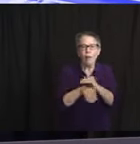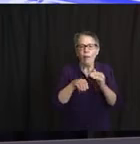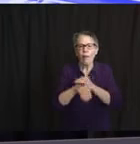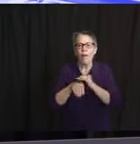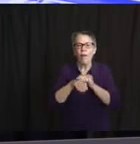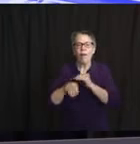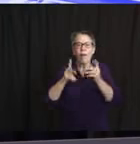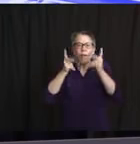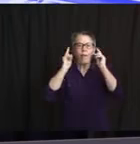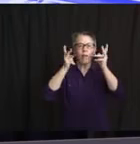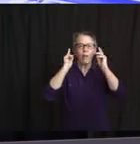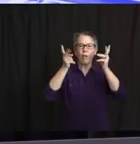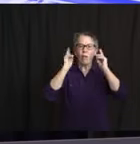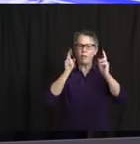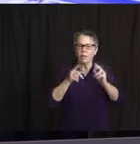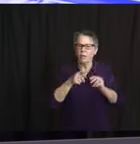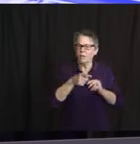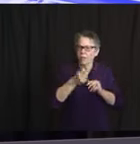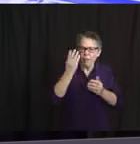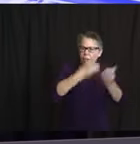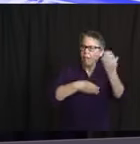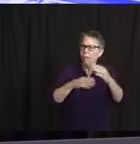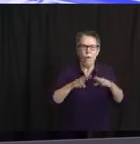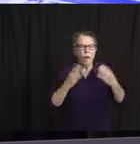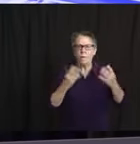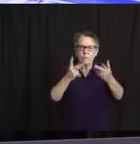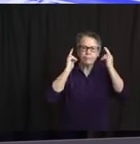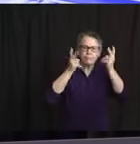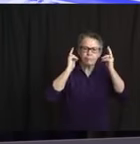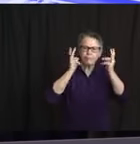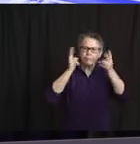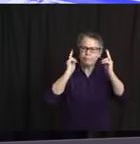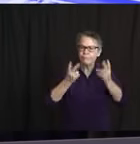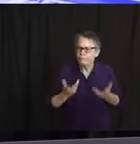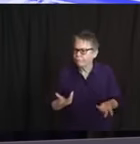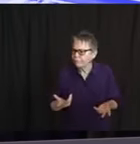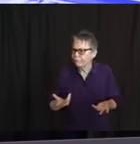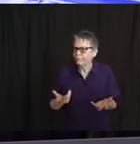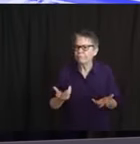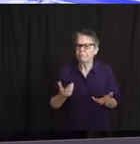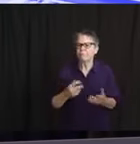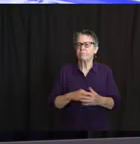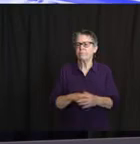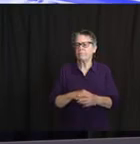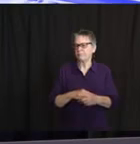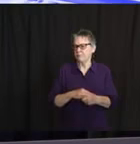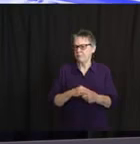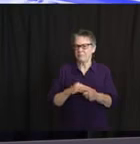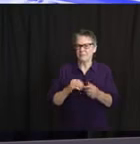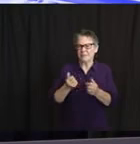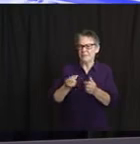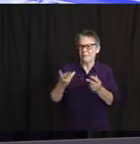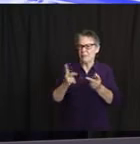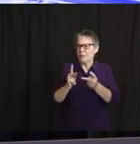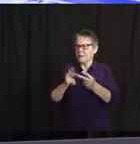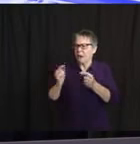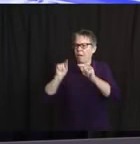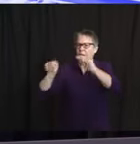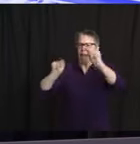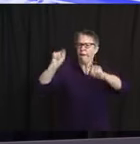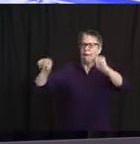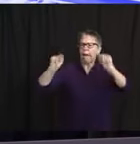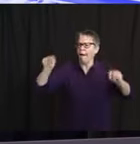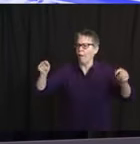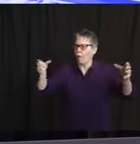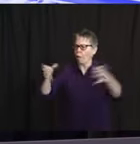disperse at a gathering that had about 150 people at it. In Belmar, gym owners were cited for a third